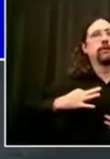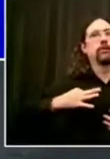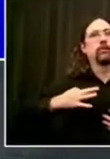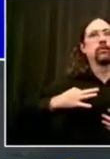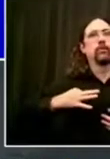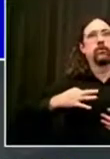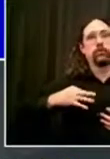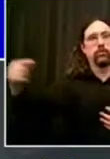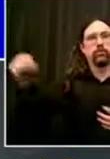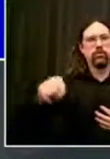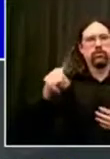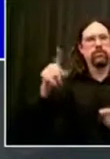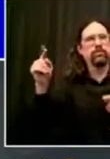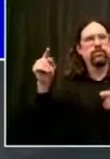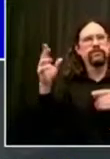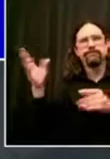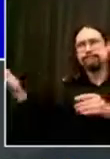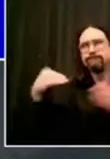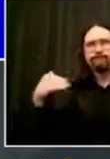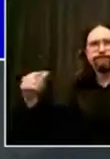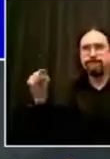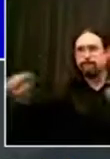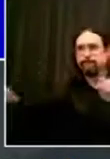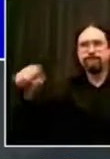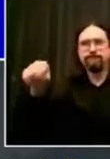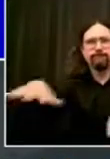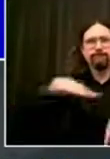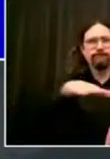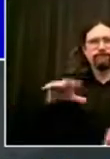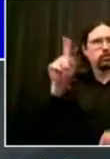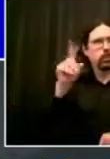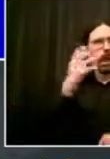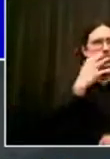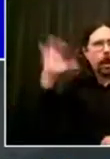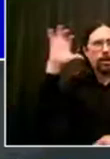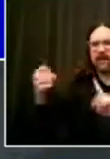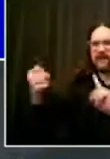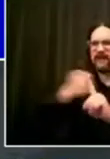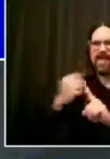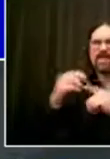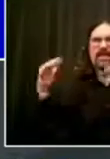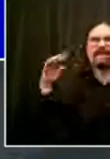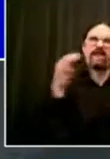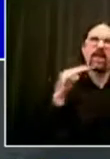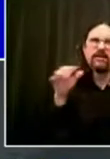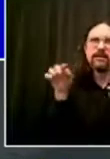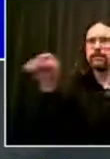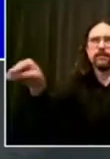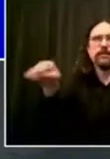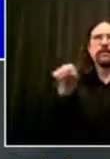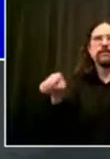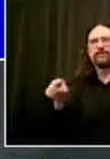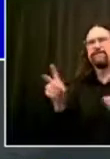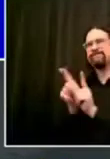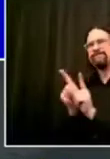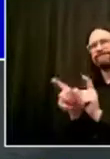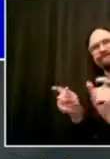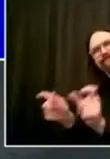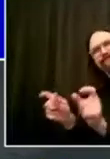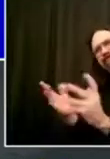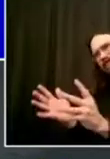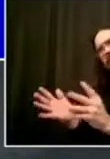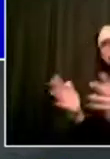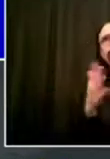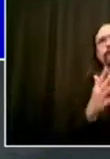have been. And with that human presence, that community presence, stop the violence led by the Cure Violence movement,